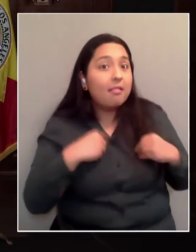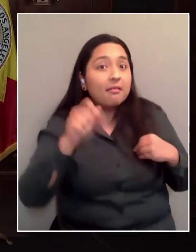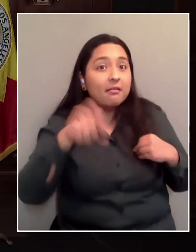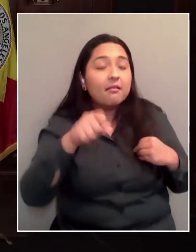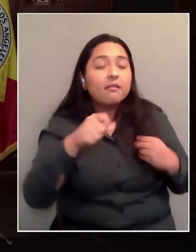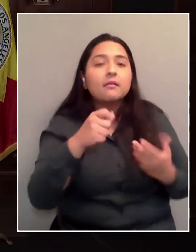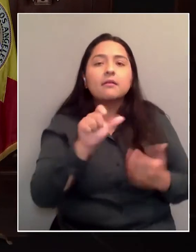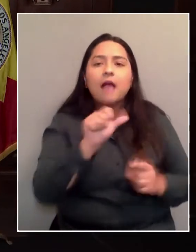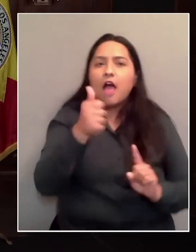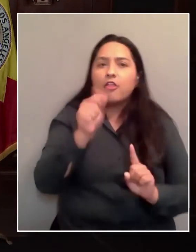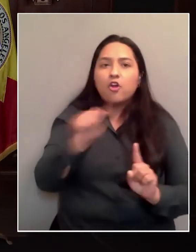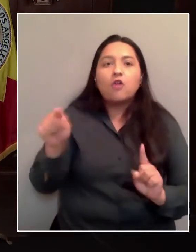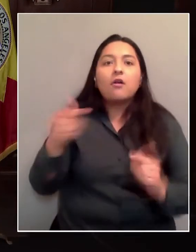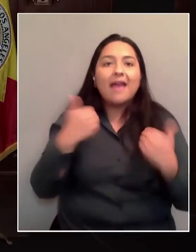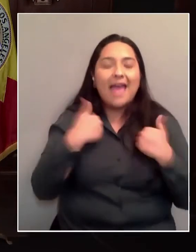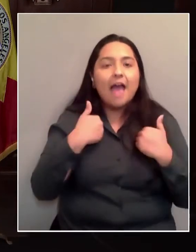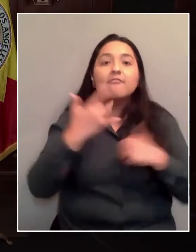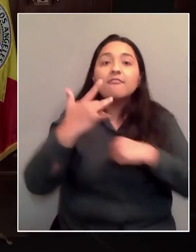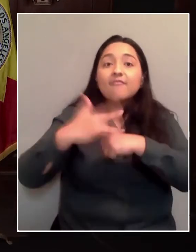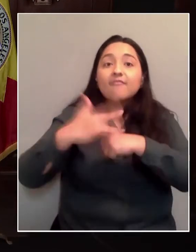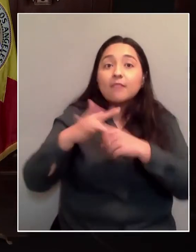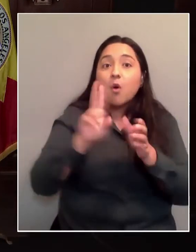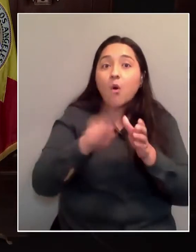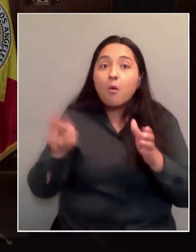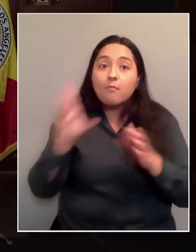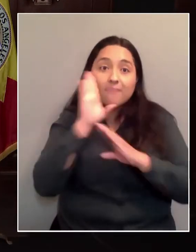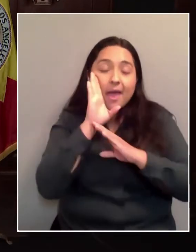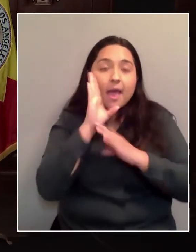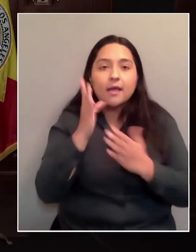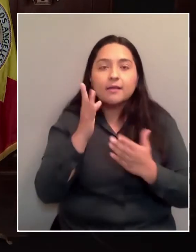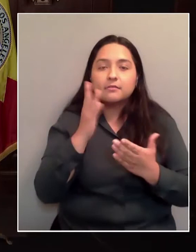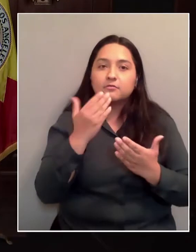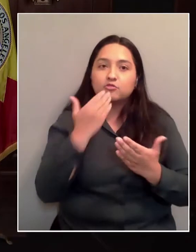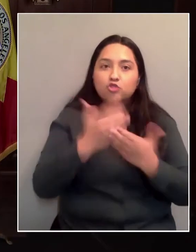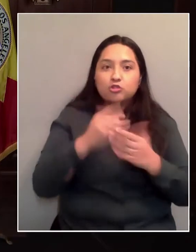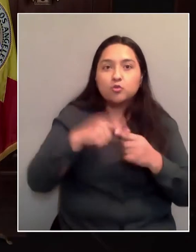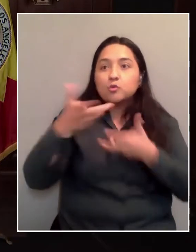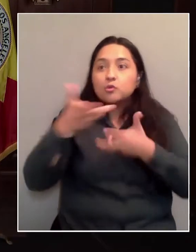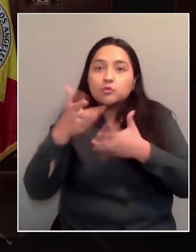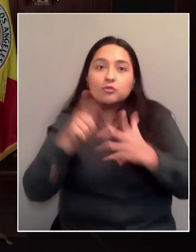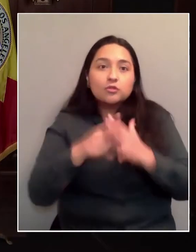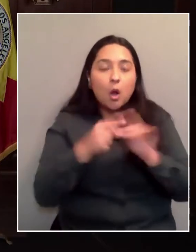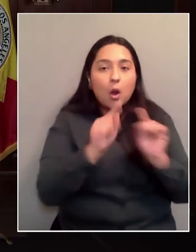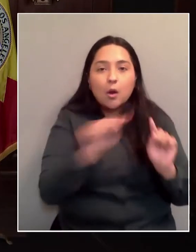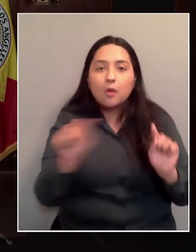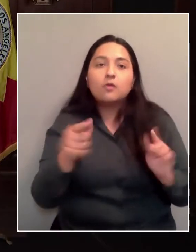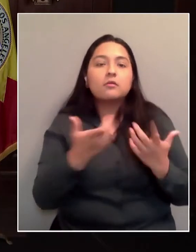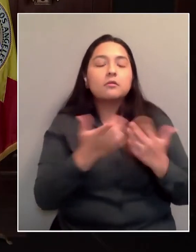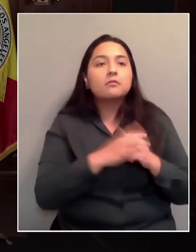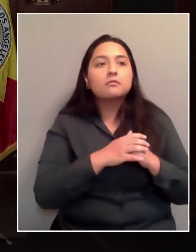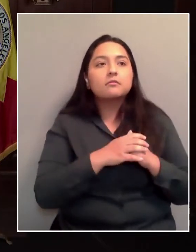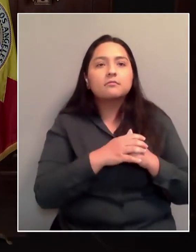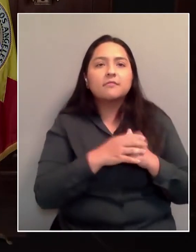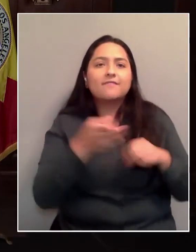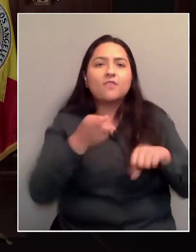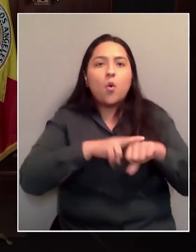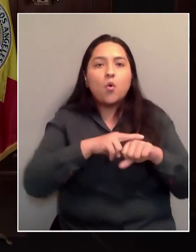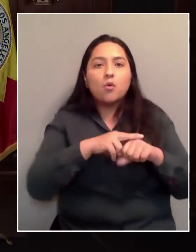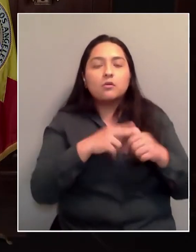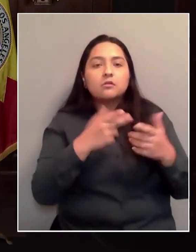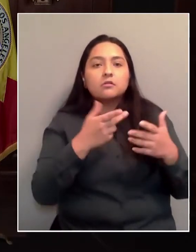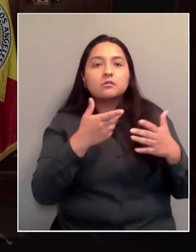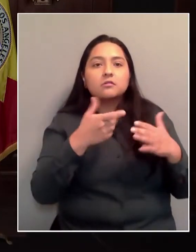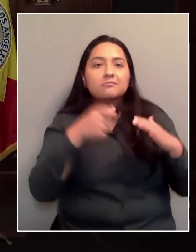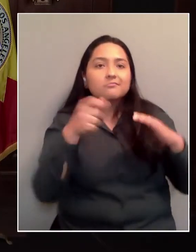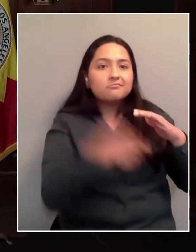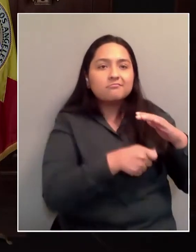best place to start if you already have a hotel. And the ones that we're going to wind down, keeping them going, of course, with the turnover rate, is more than just a couple hundred